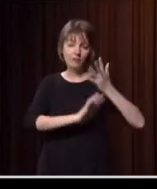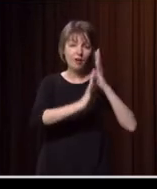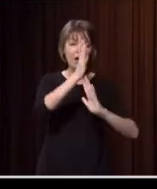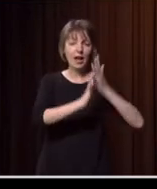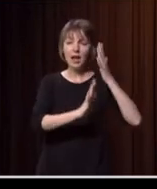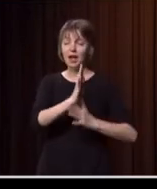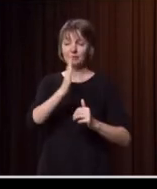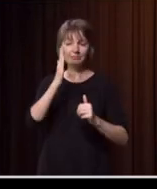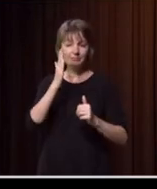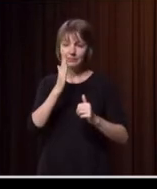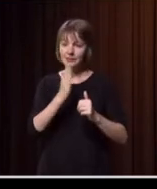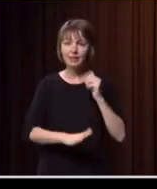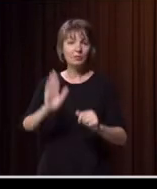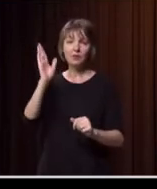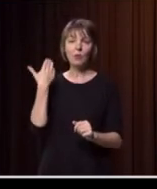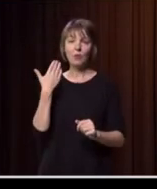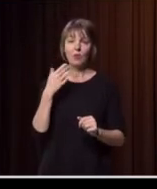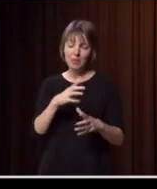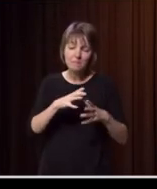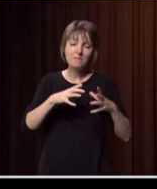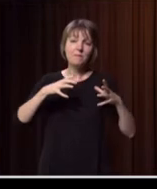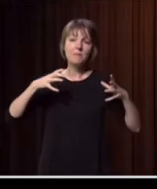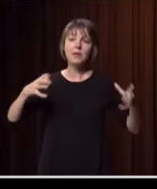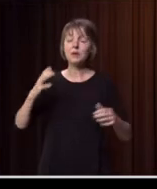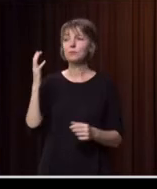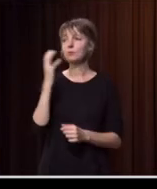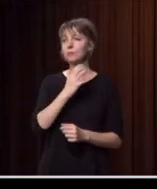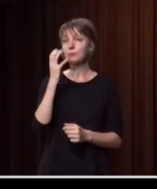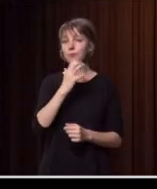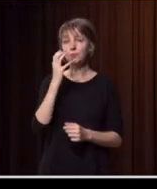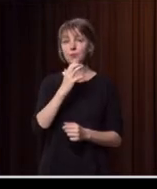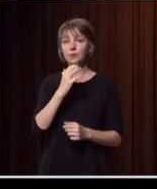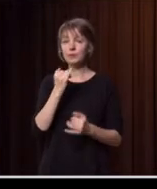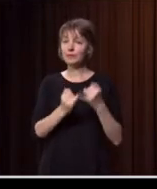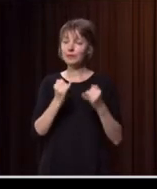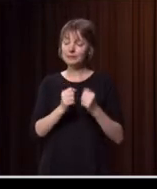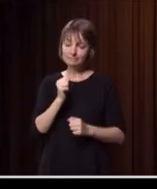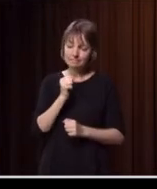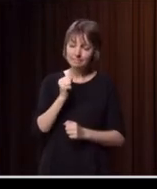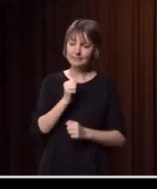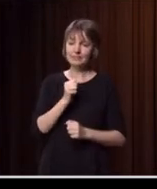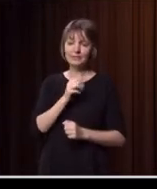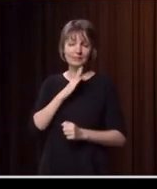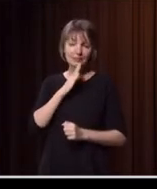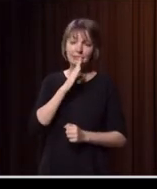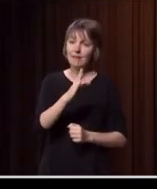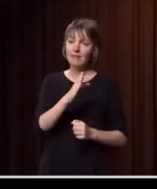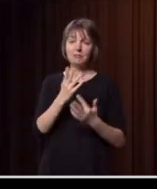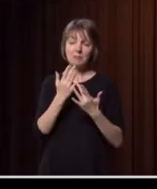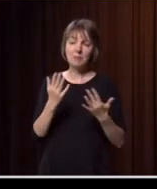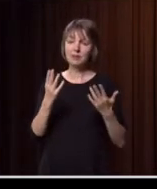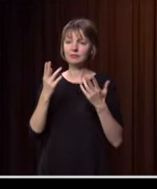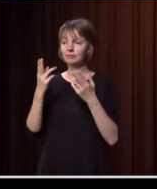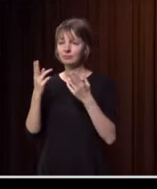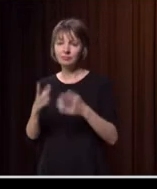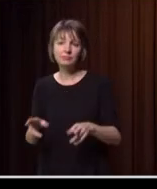before in New South Wales. A scale and a magnitude and a tragic toll that we simply haven't seen. And what a